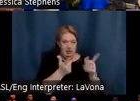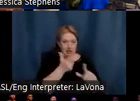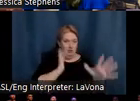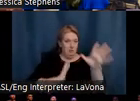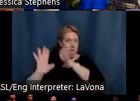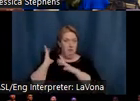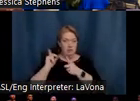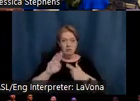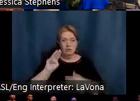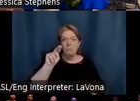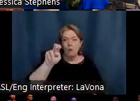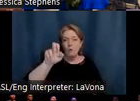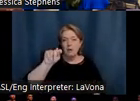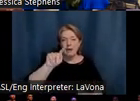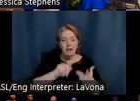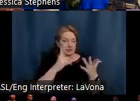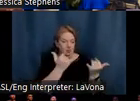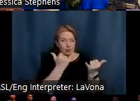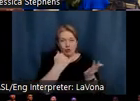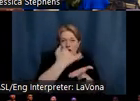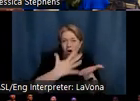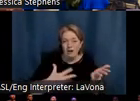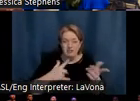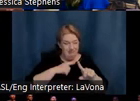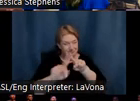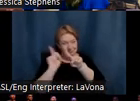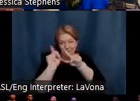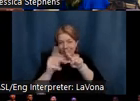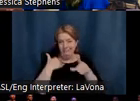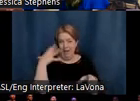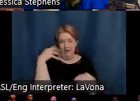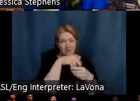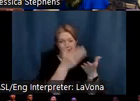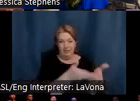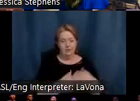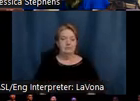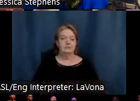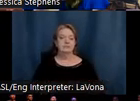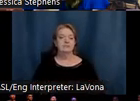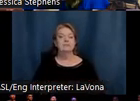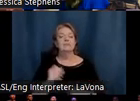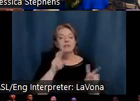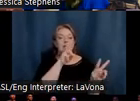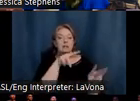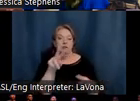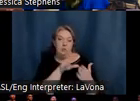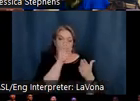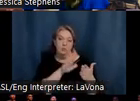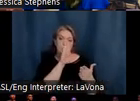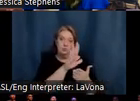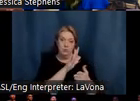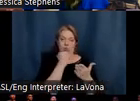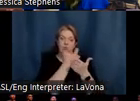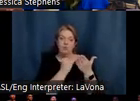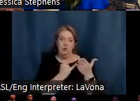paintings to works by living artists. You can view student art exhibitions at the Grunwald Gallery